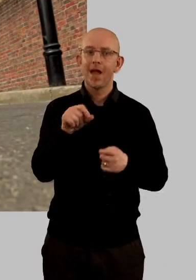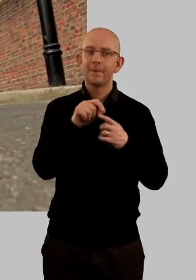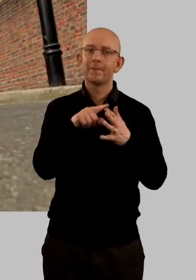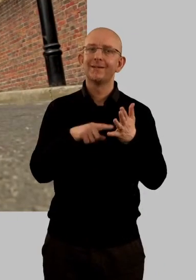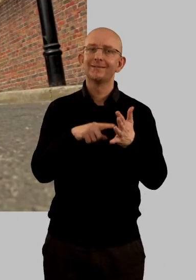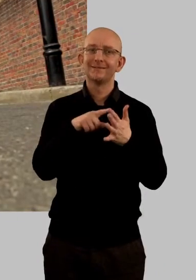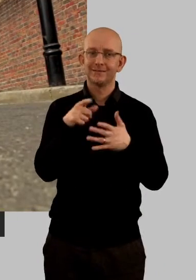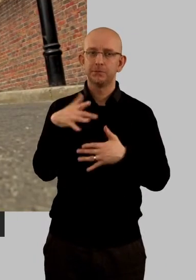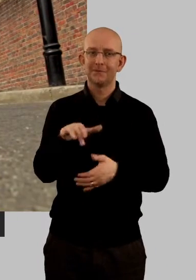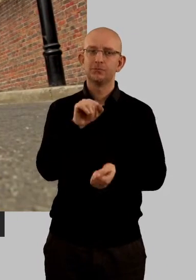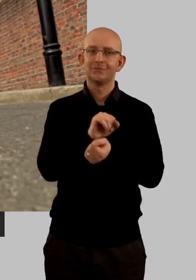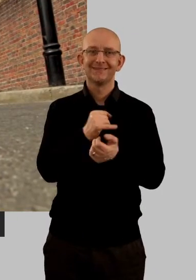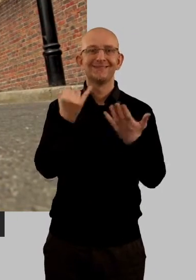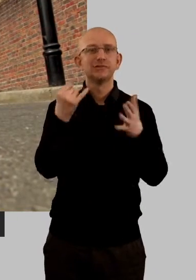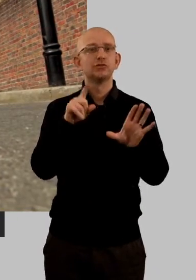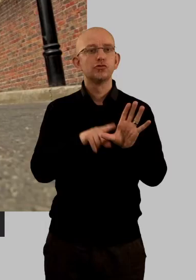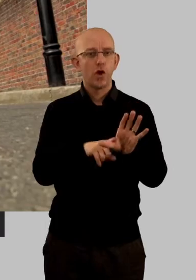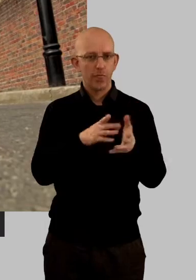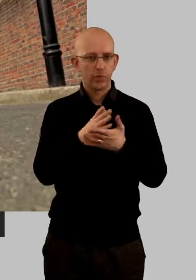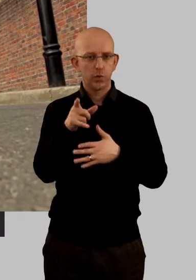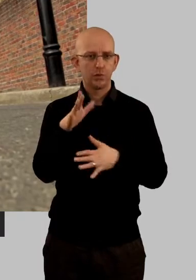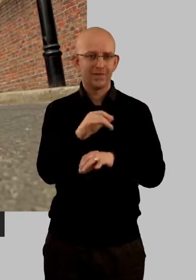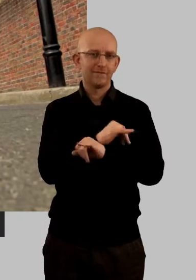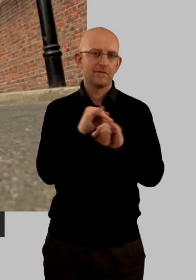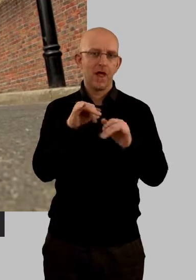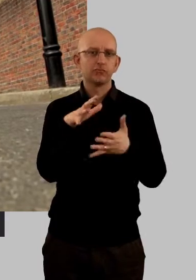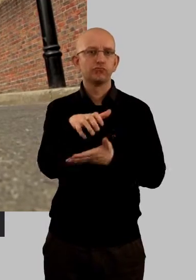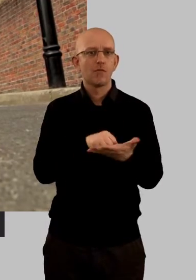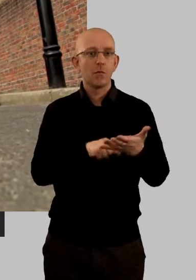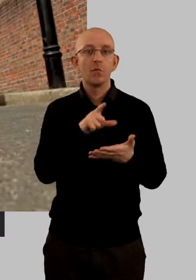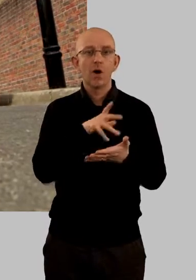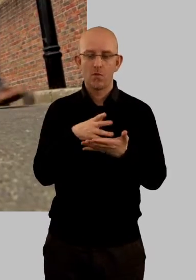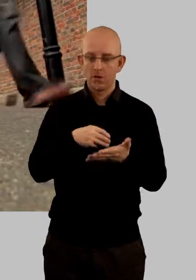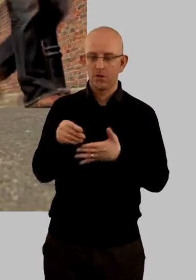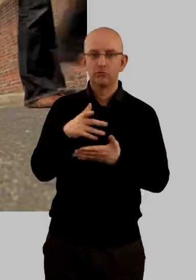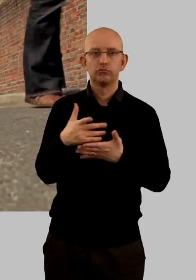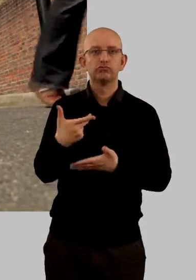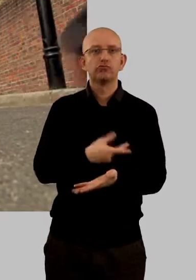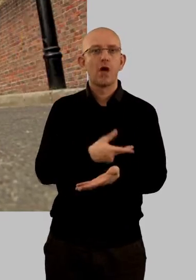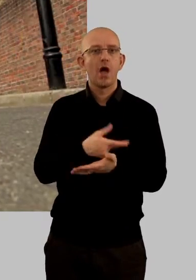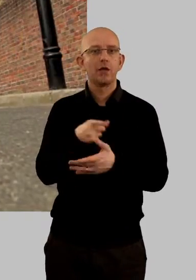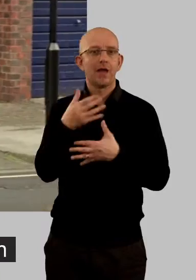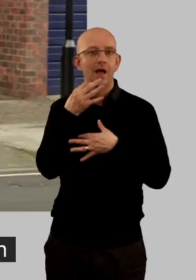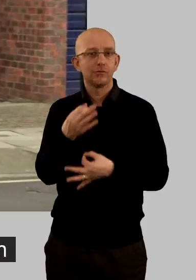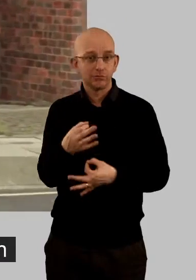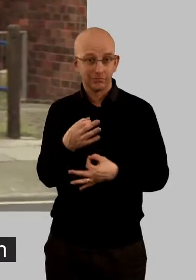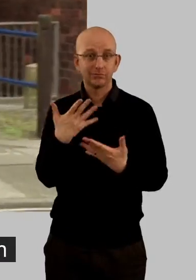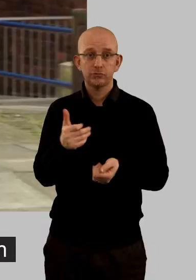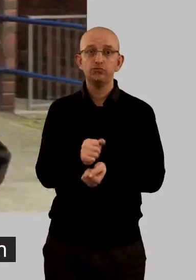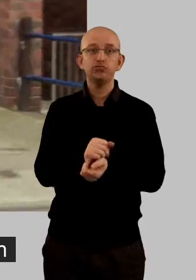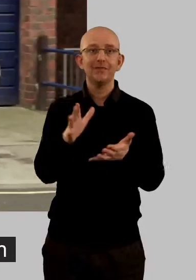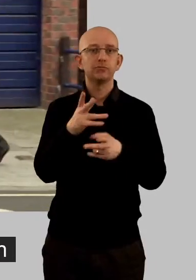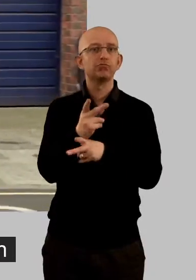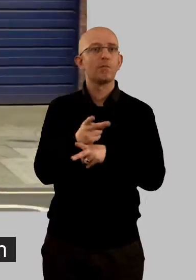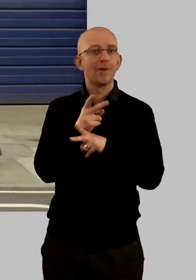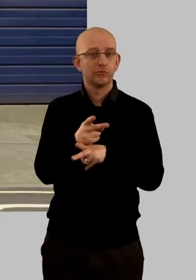This is Pete. He's just served six years in prison for committing a violent robbery to fund his drug addiction. Now he's been released